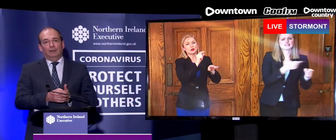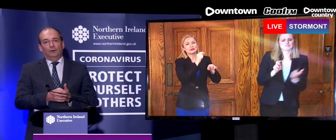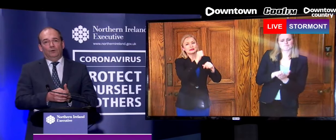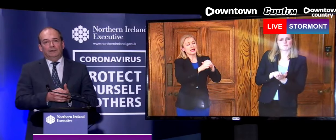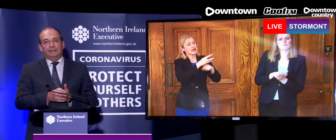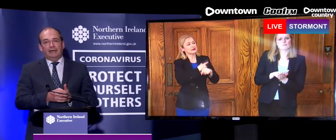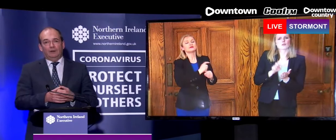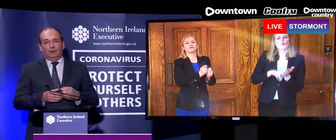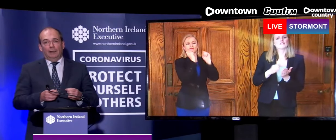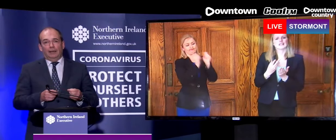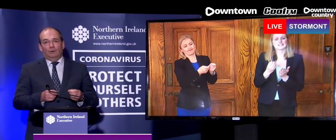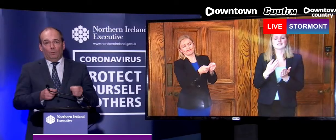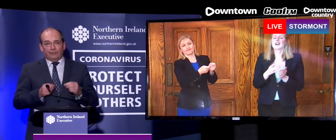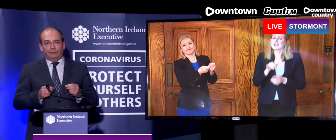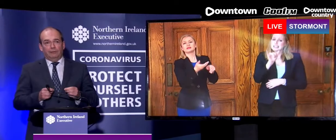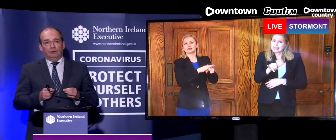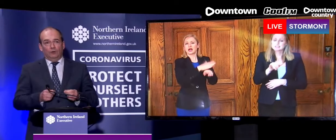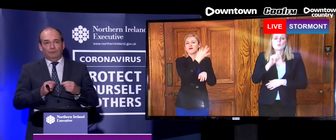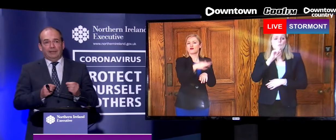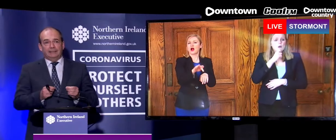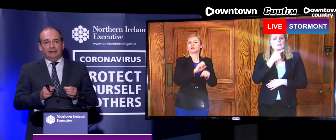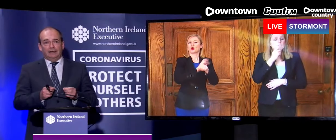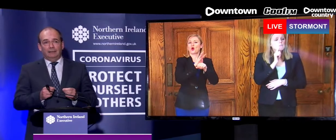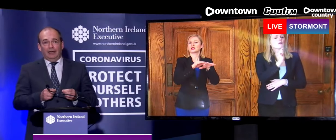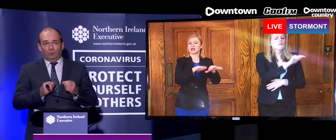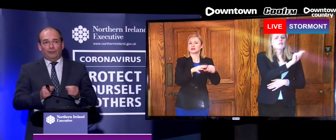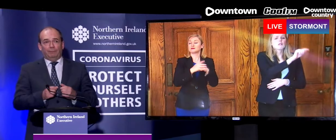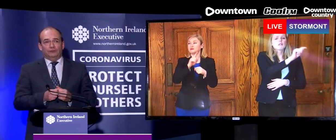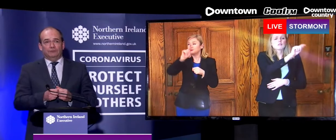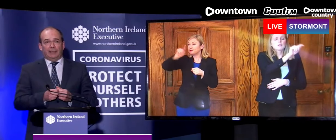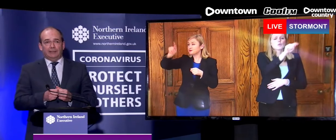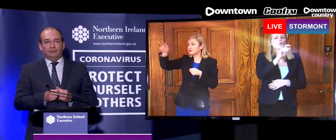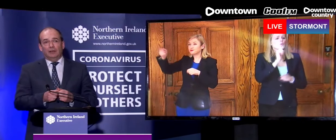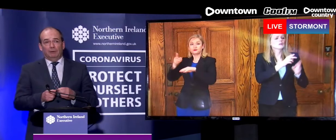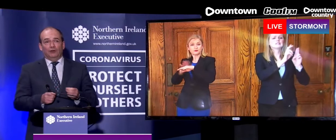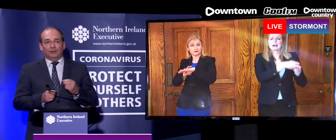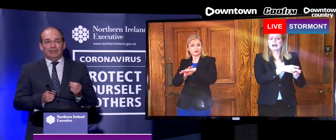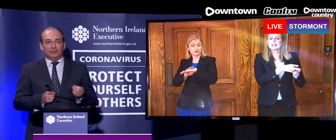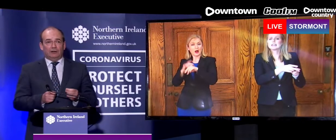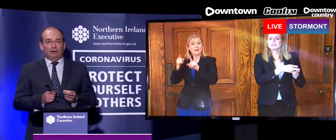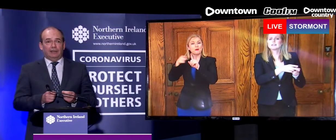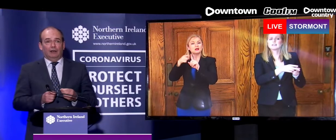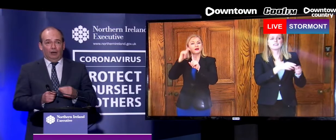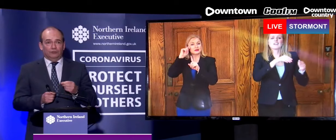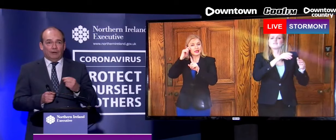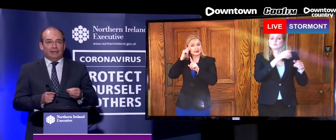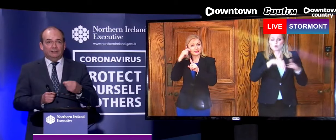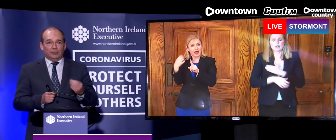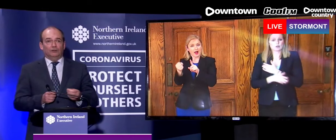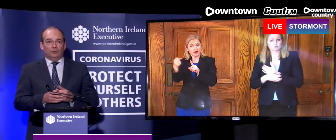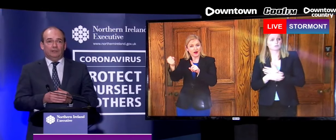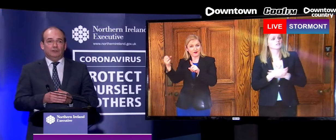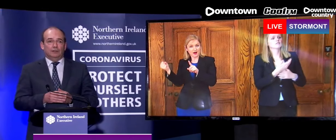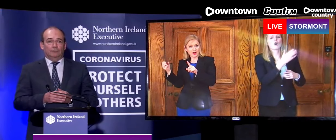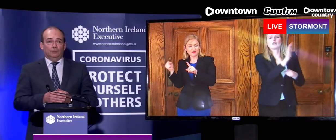people who will die with COVID-19 and with the positive test, but not necessarily directly